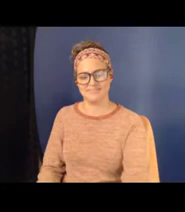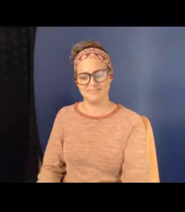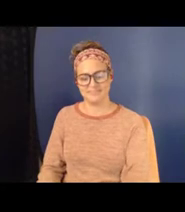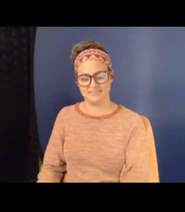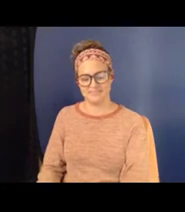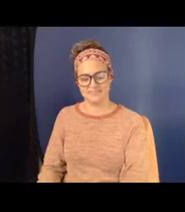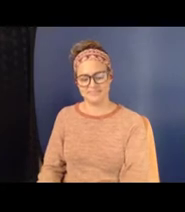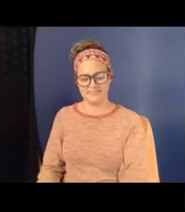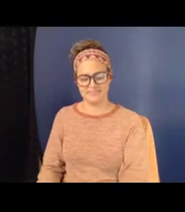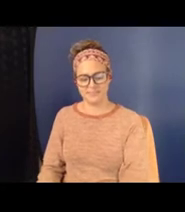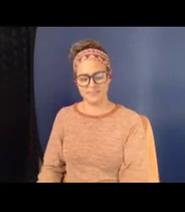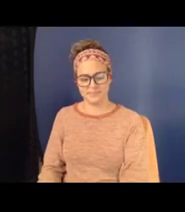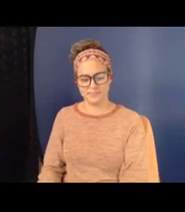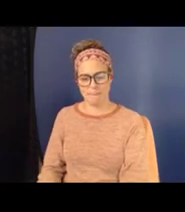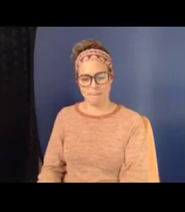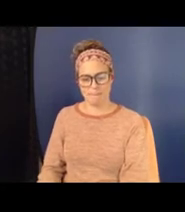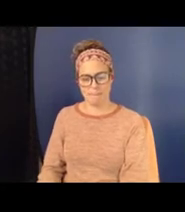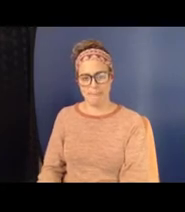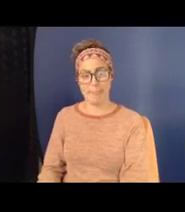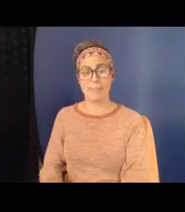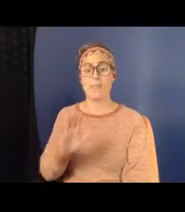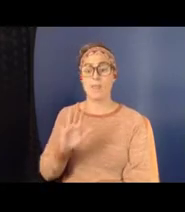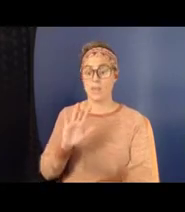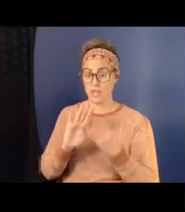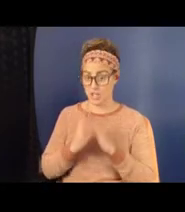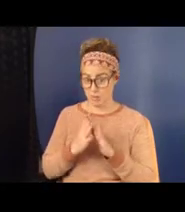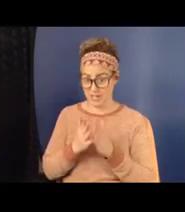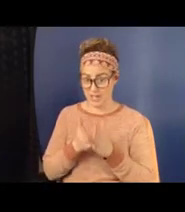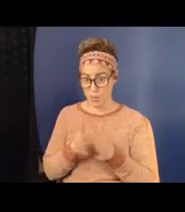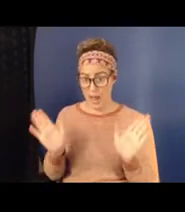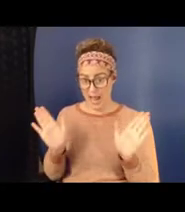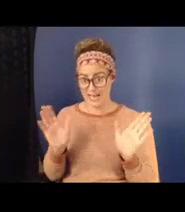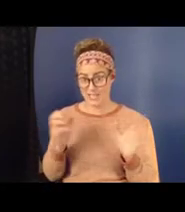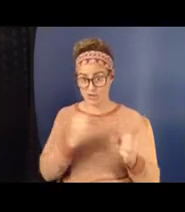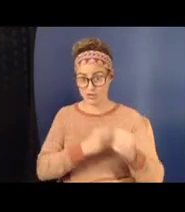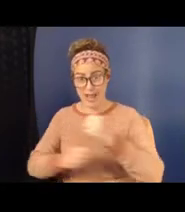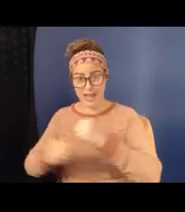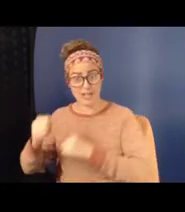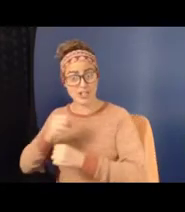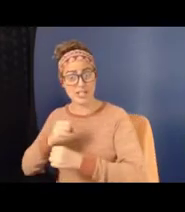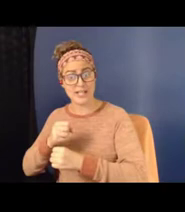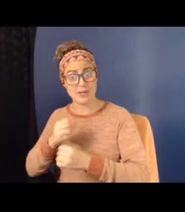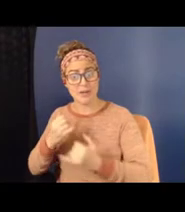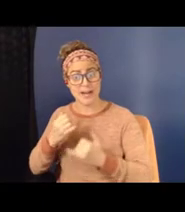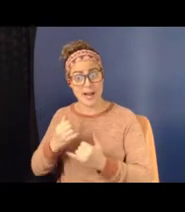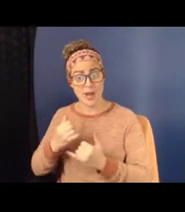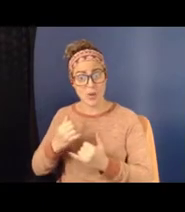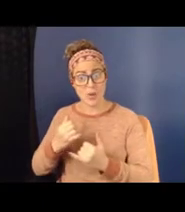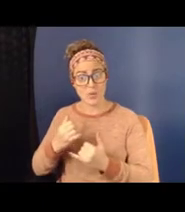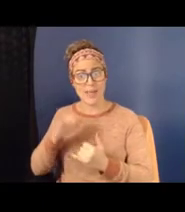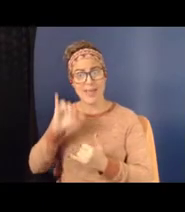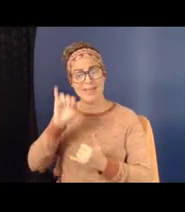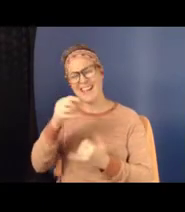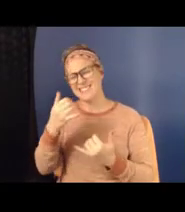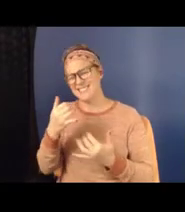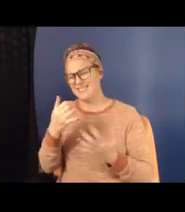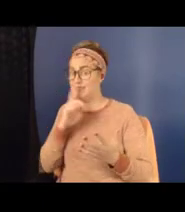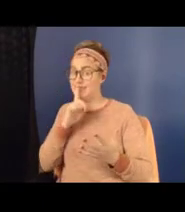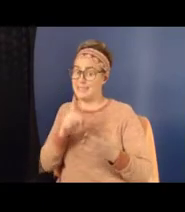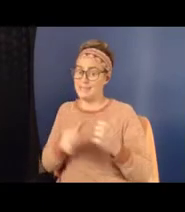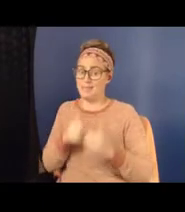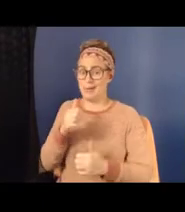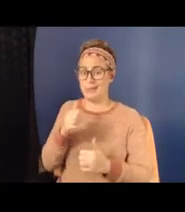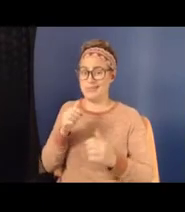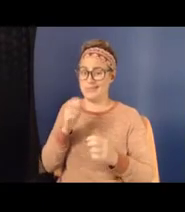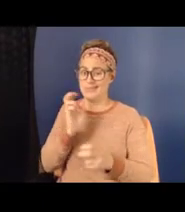The community-wide strategies are often the most difficult to